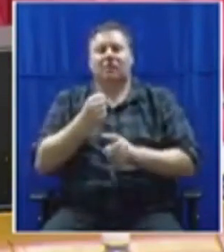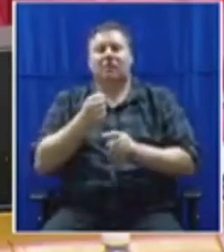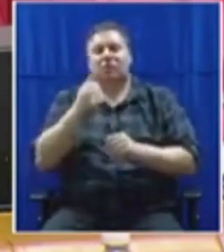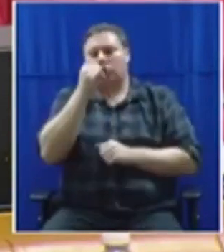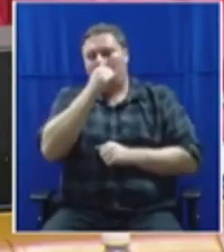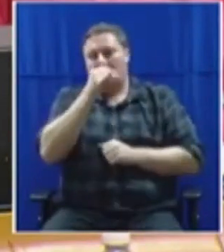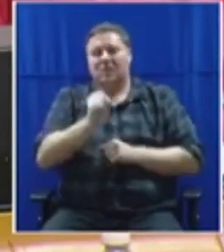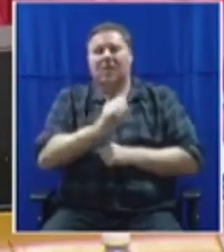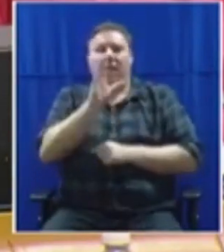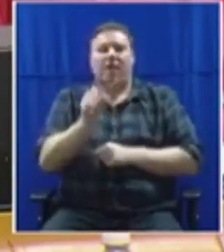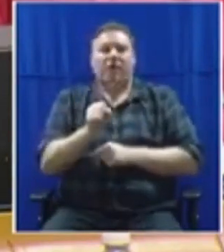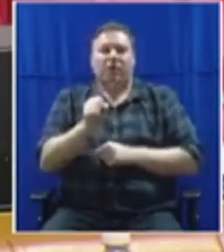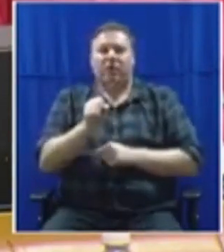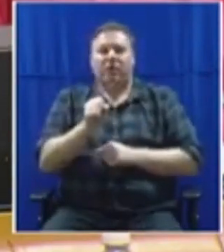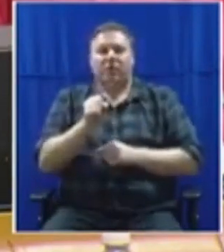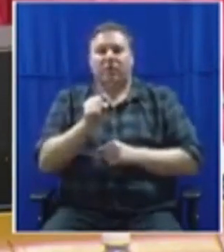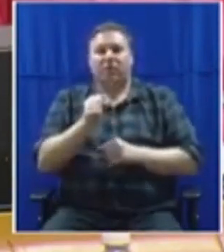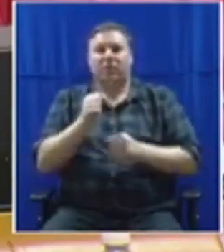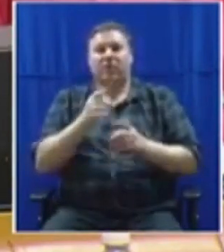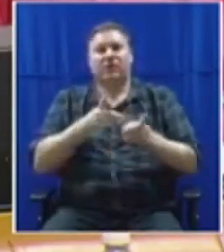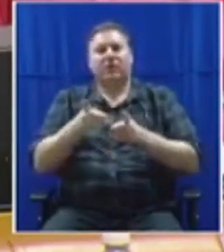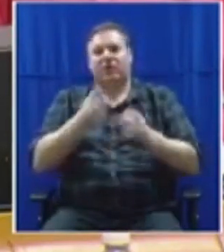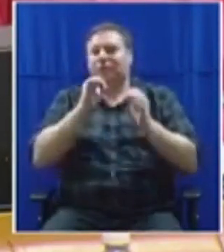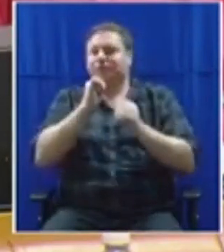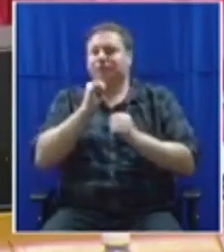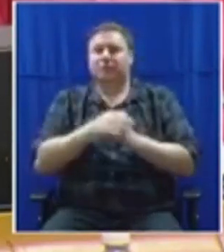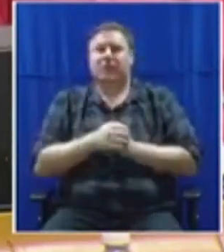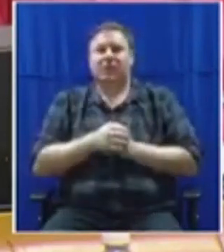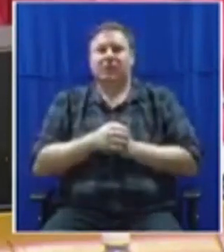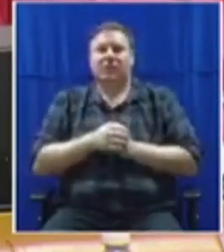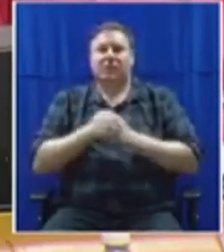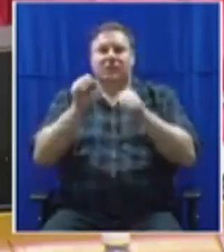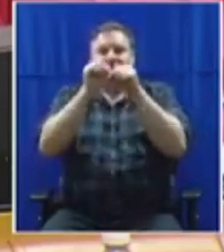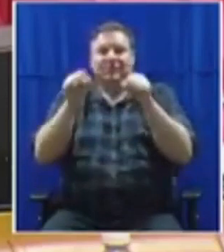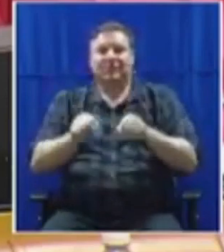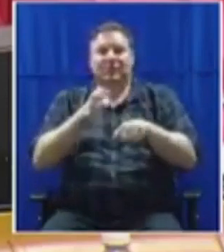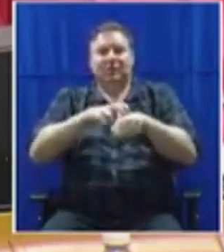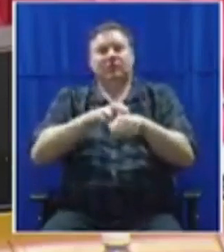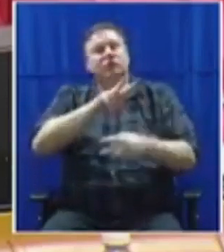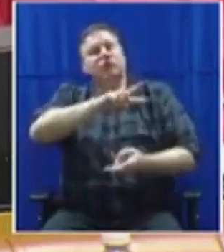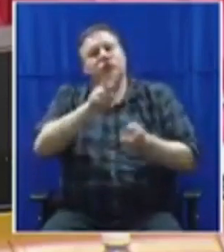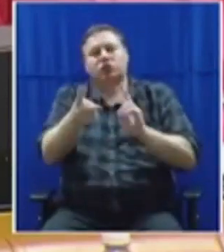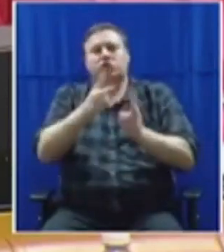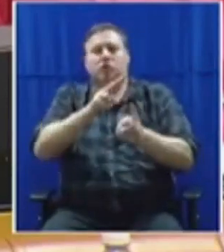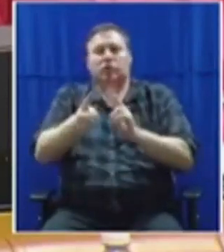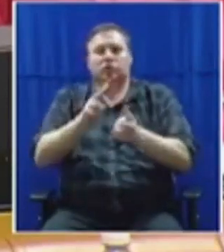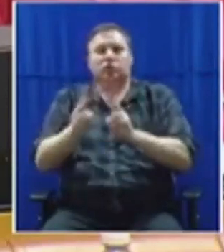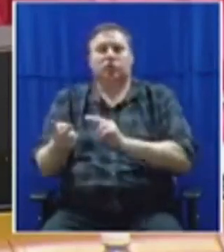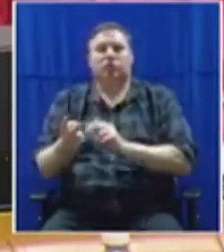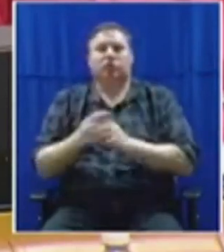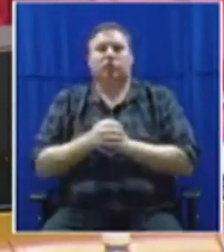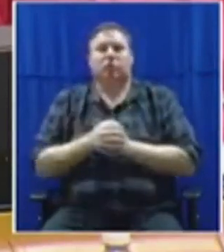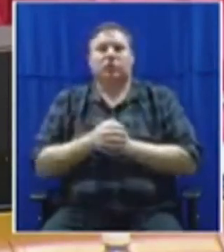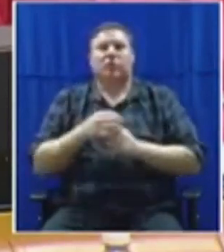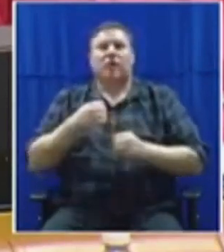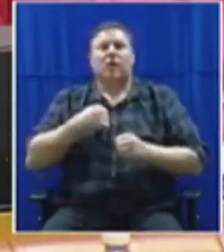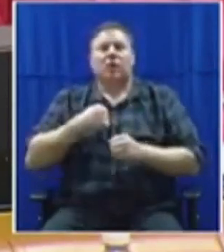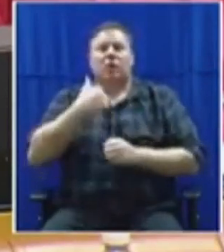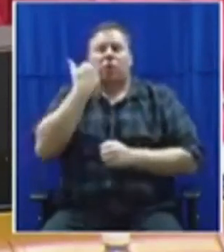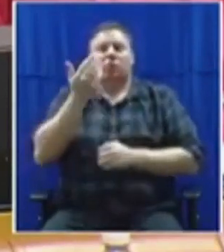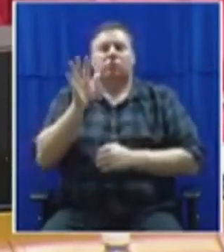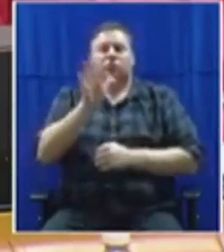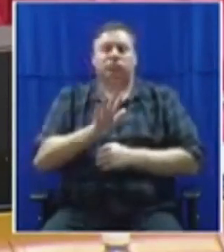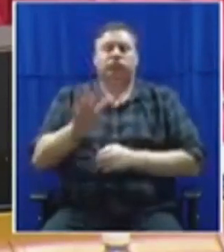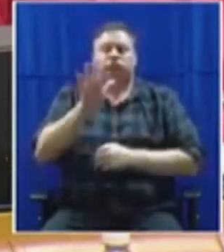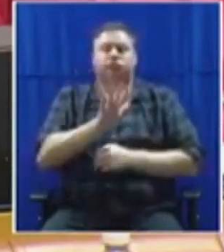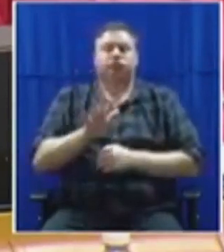institutions need a complete overhaul and convey its deepest condolences to the family of Janika